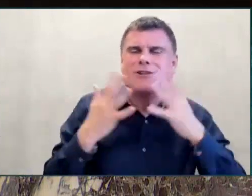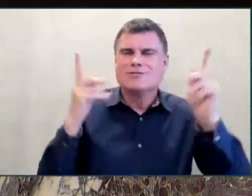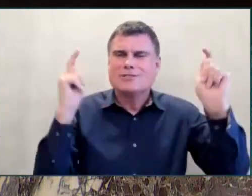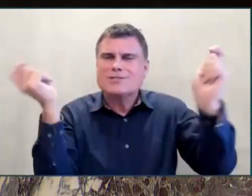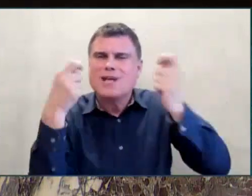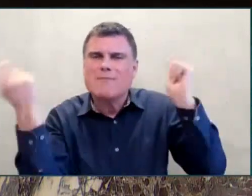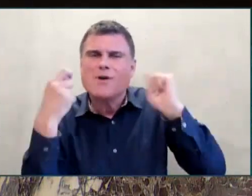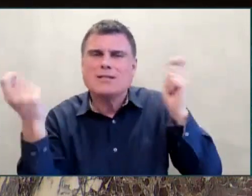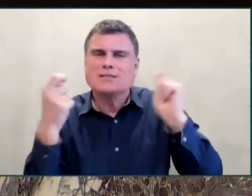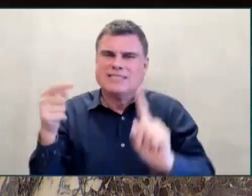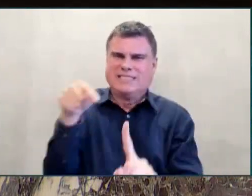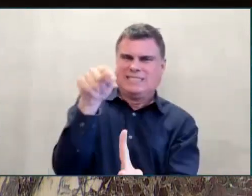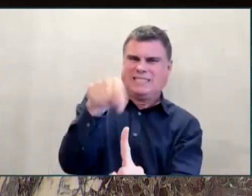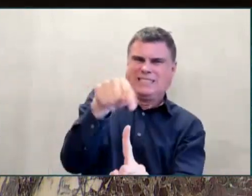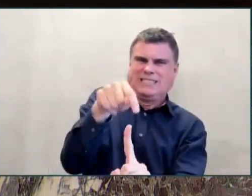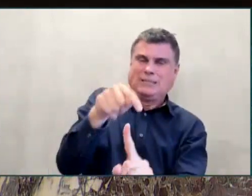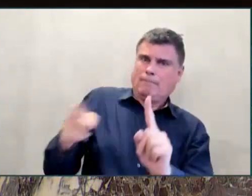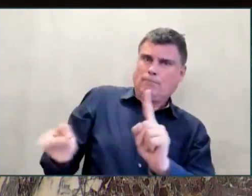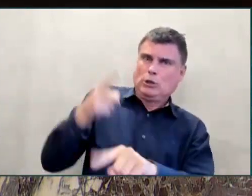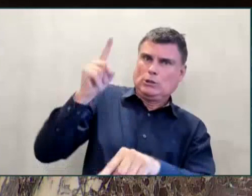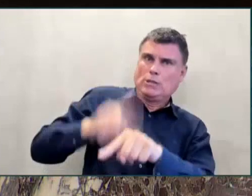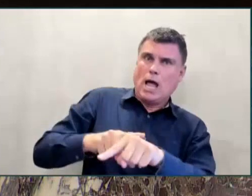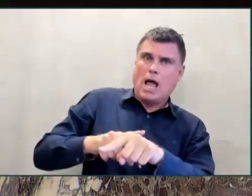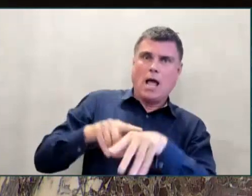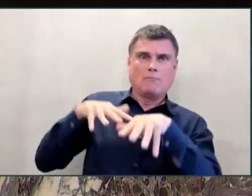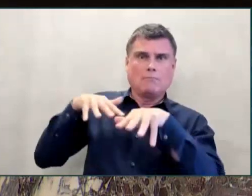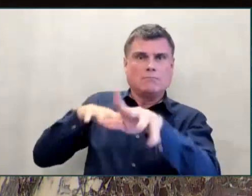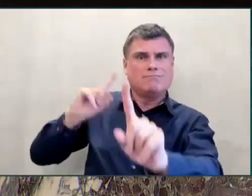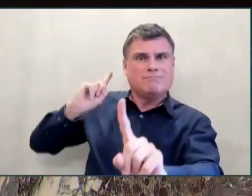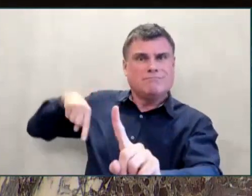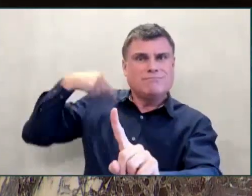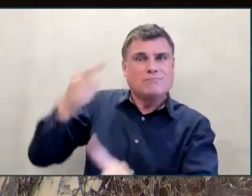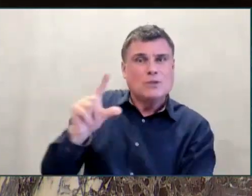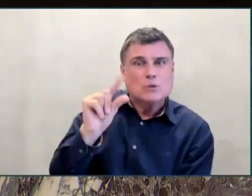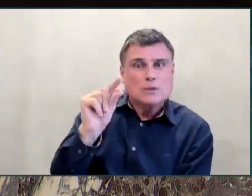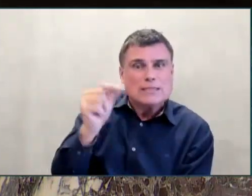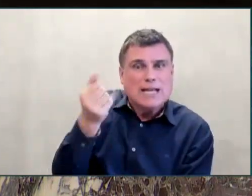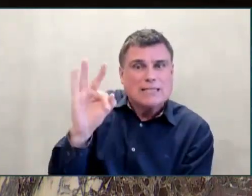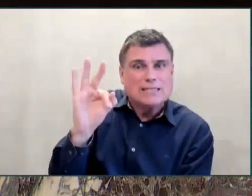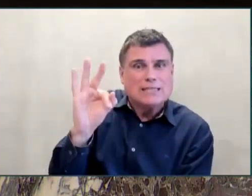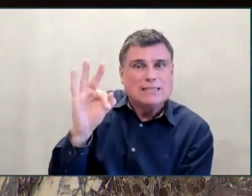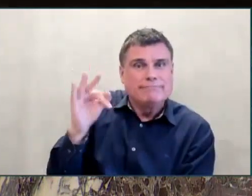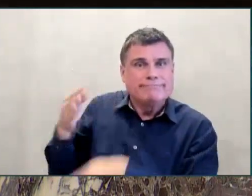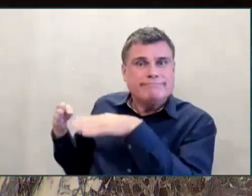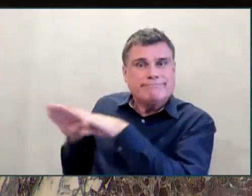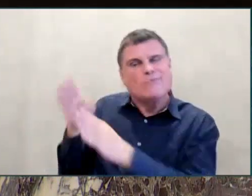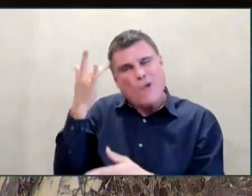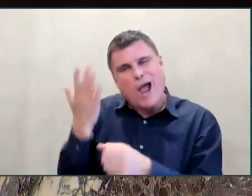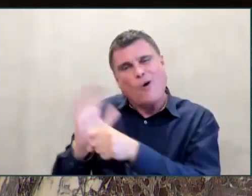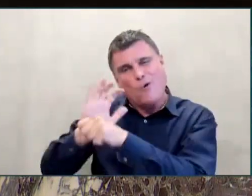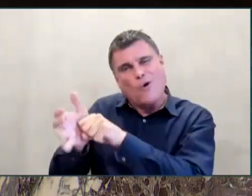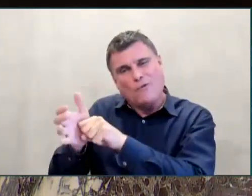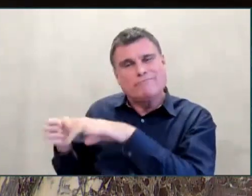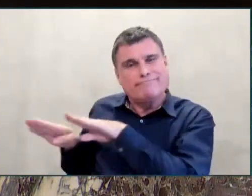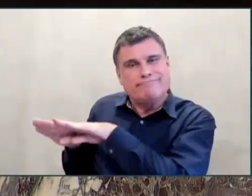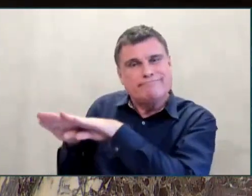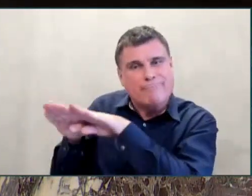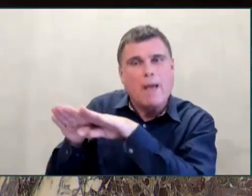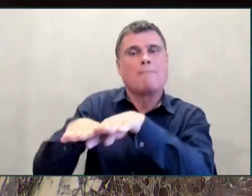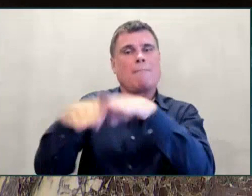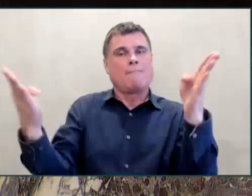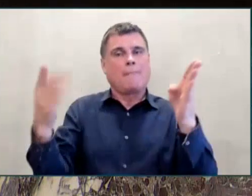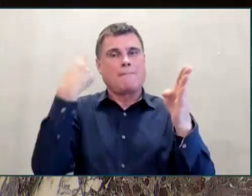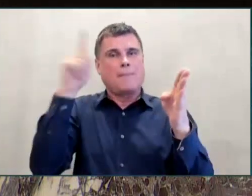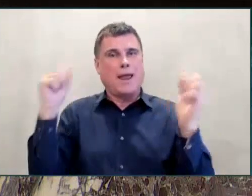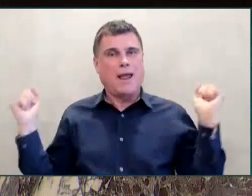truly a family event which included the very youngest to the very oldest all together to celebrate the core values of Sikhism